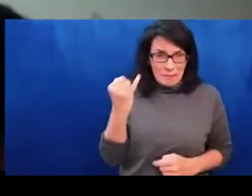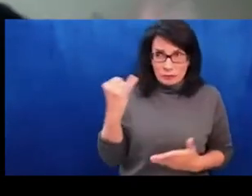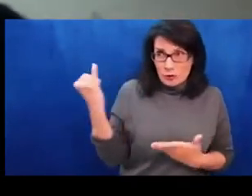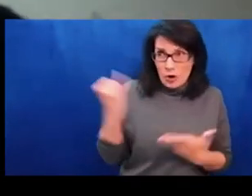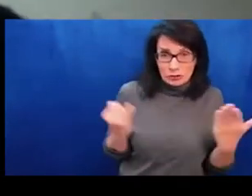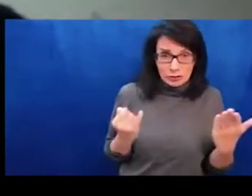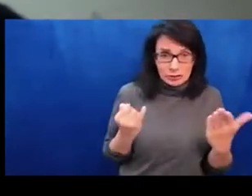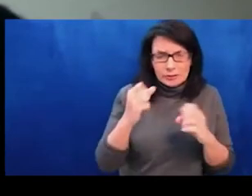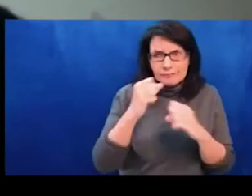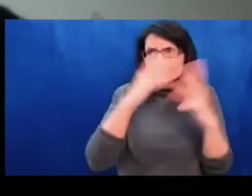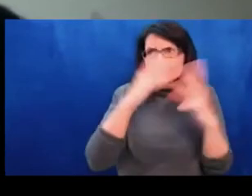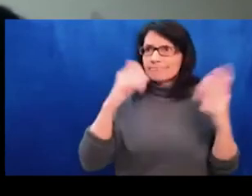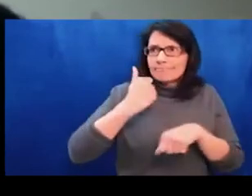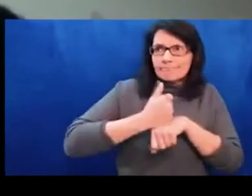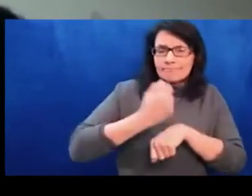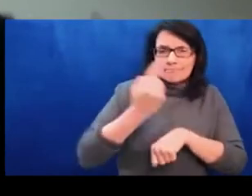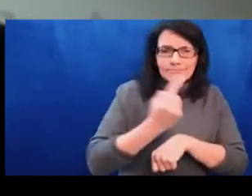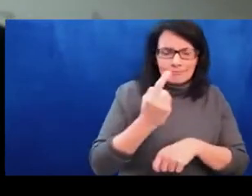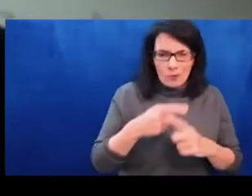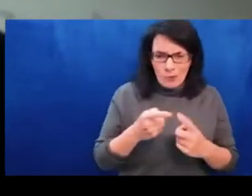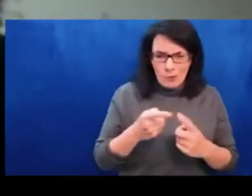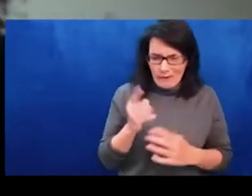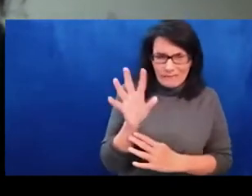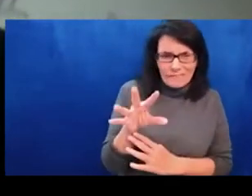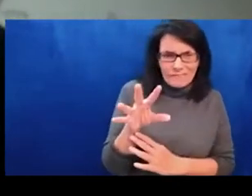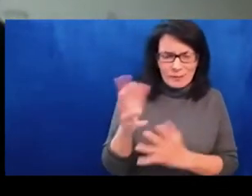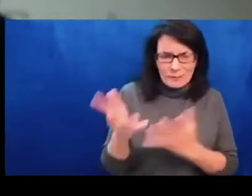new ways quickly and immediately artists go.